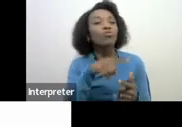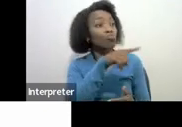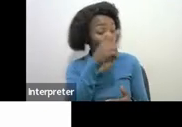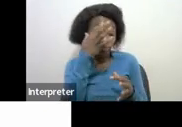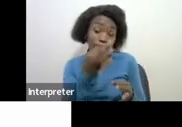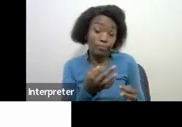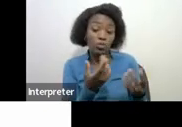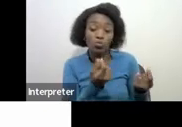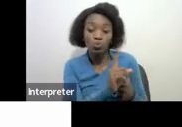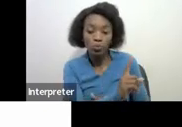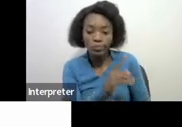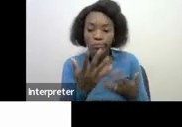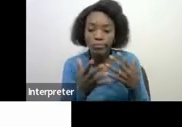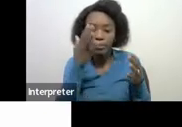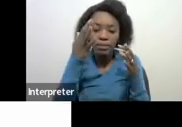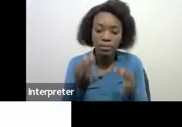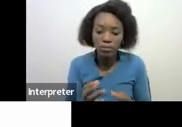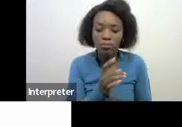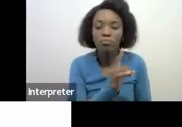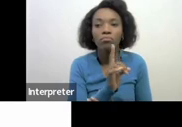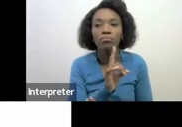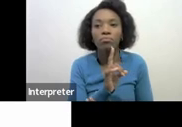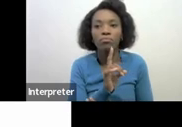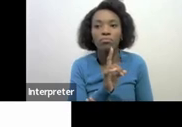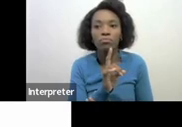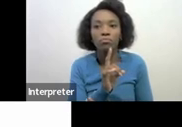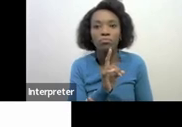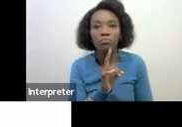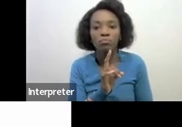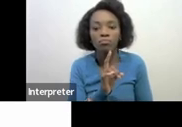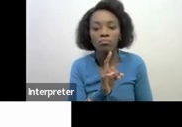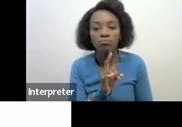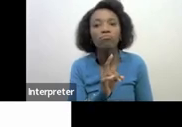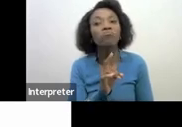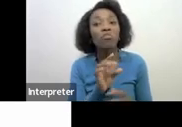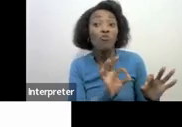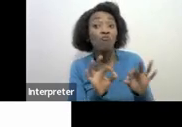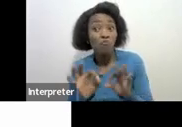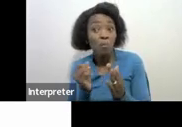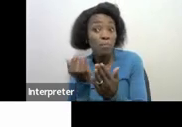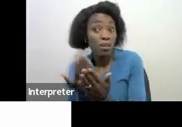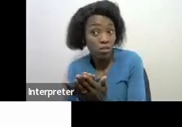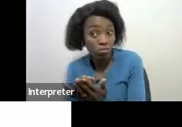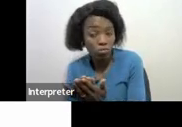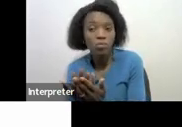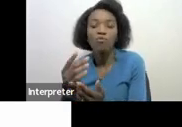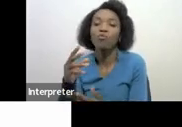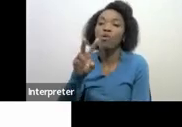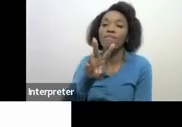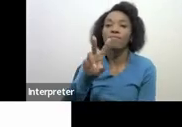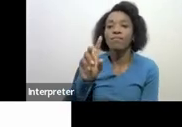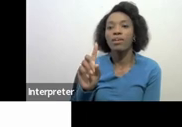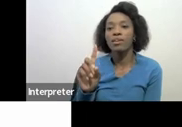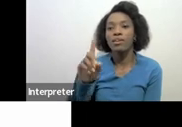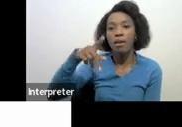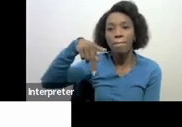you may decide then to make the formal application now same form VDP01 now you no longer